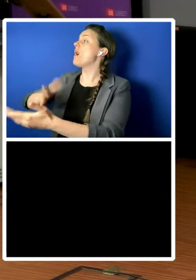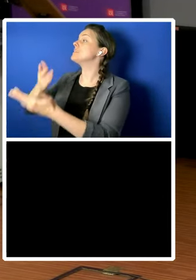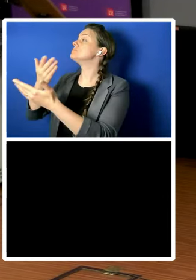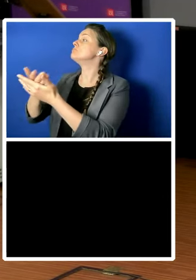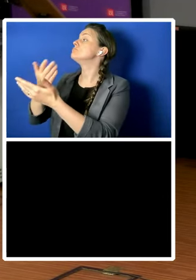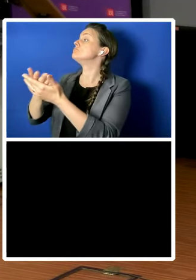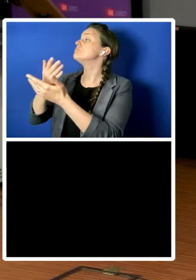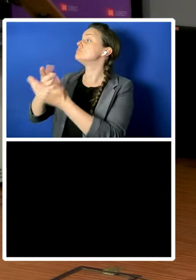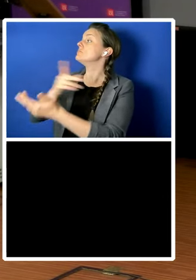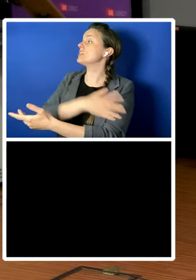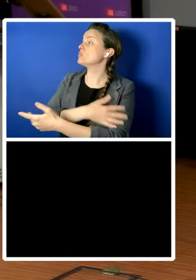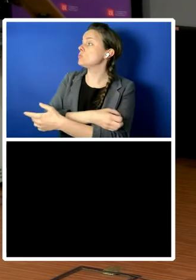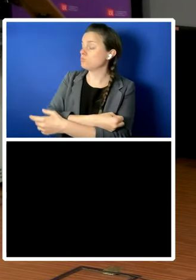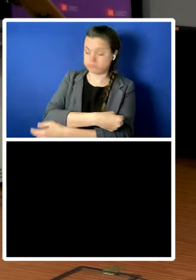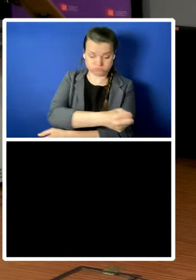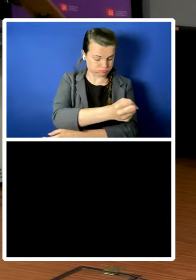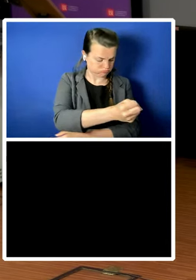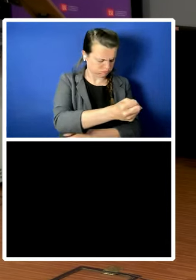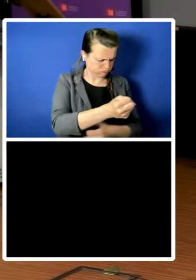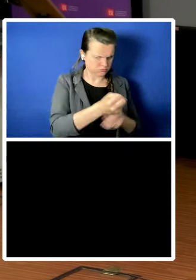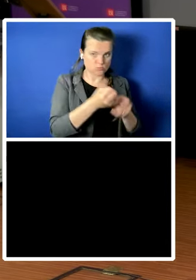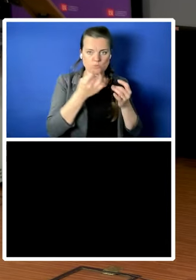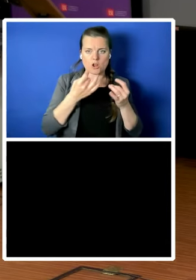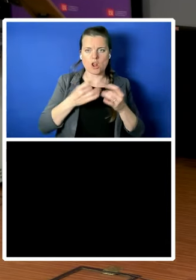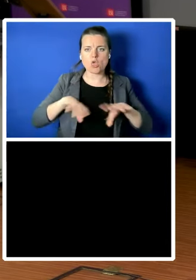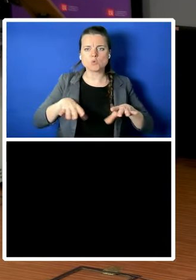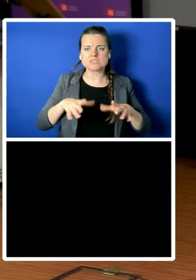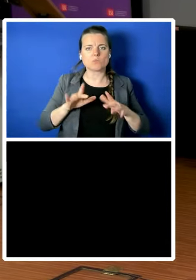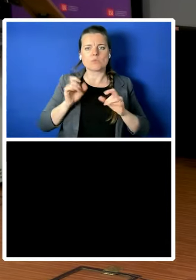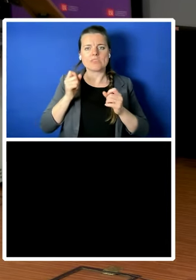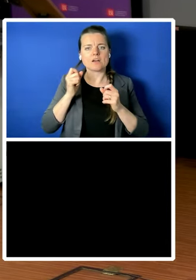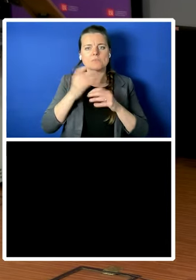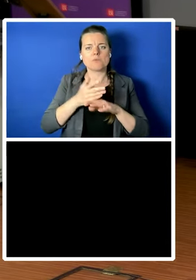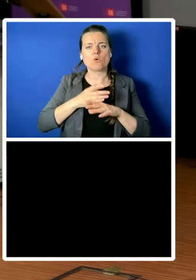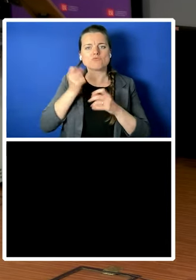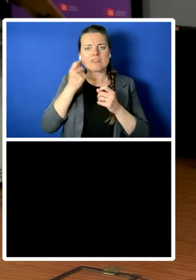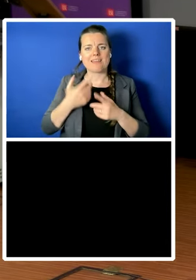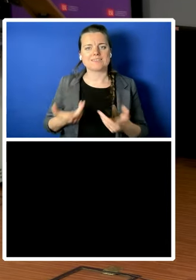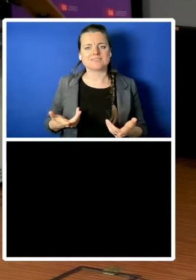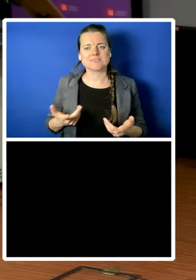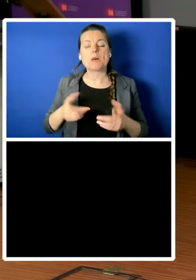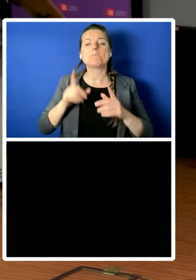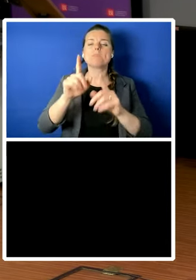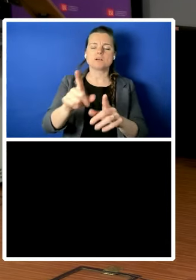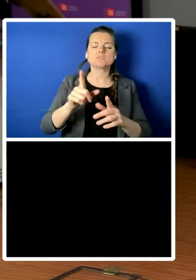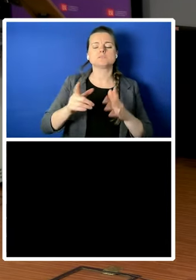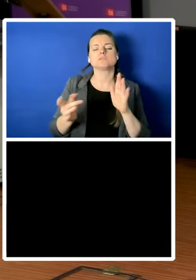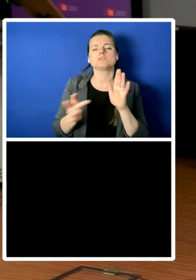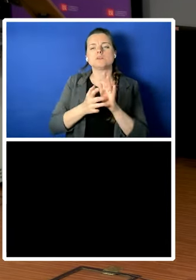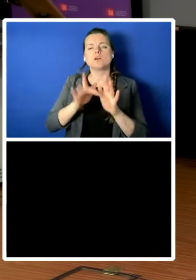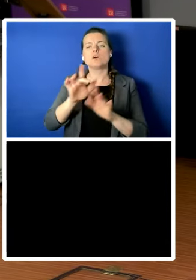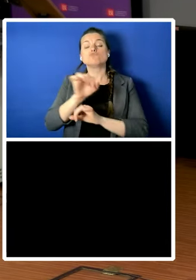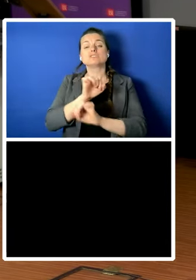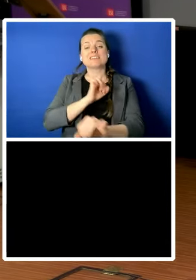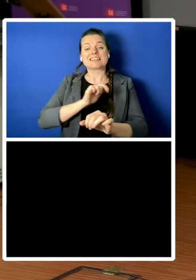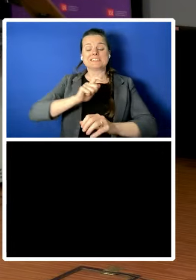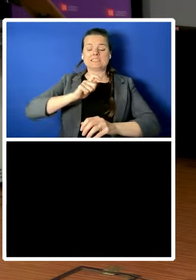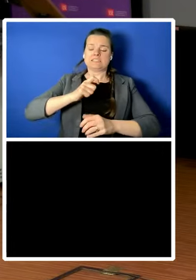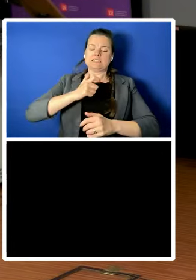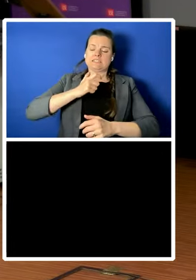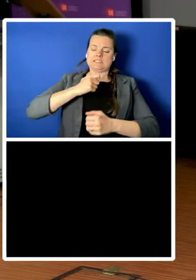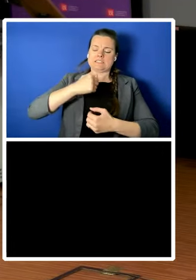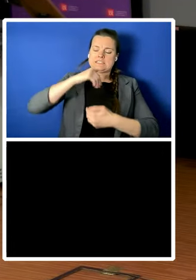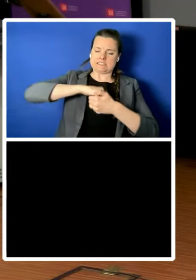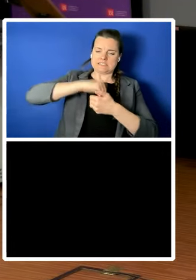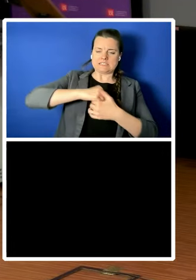if it is about protecting people and their dignity from abuses of power you have to look at where